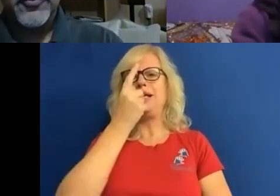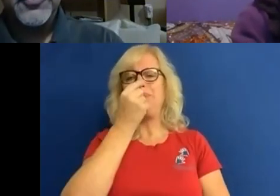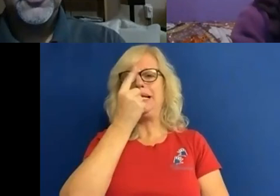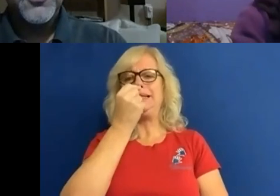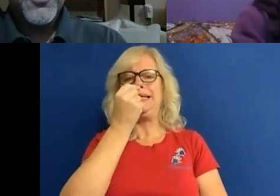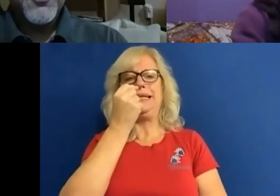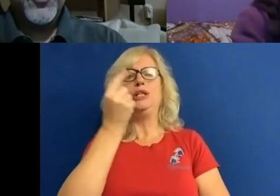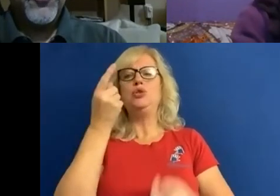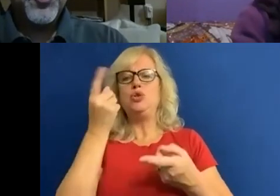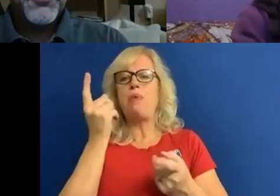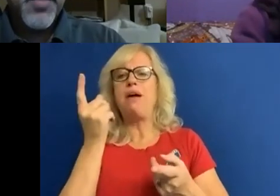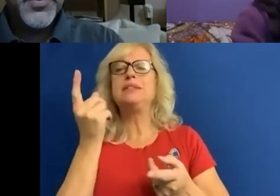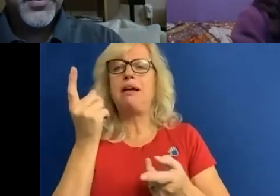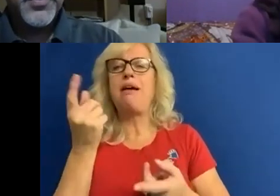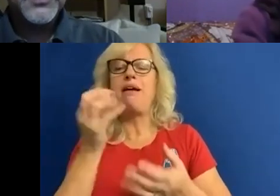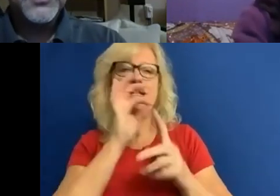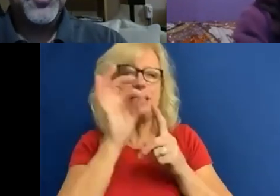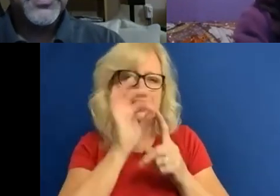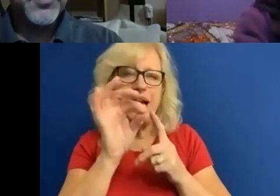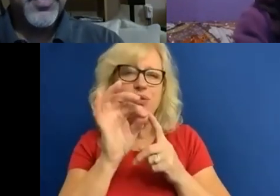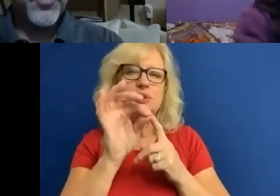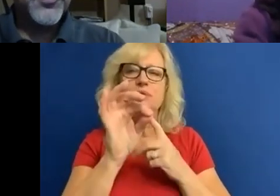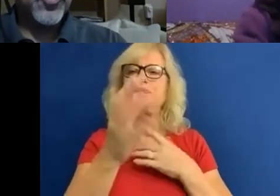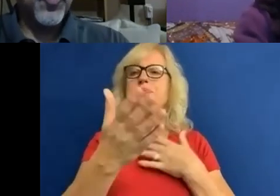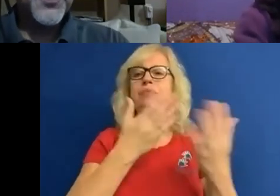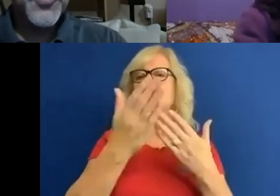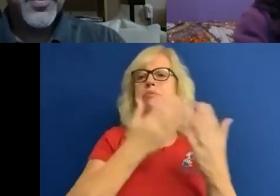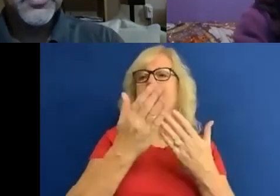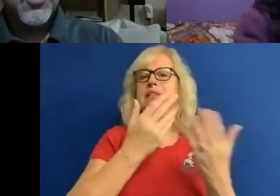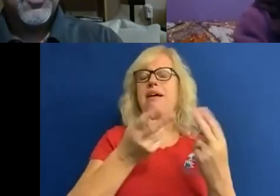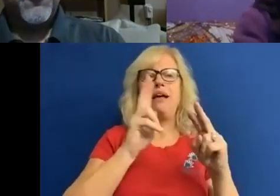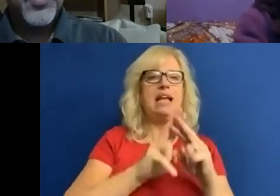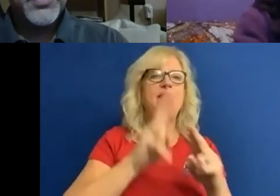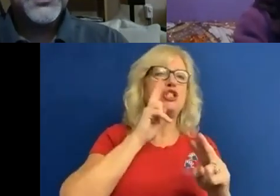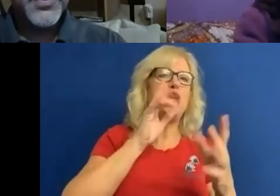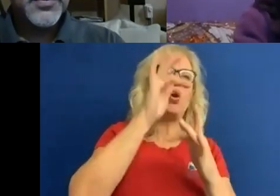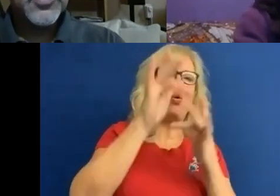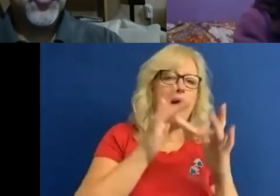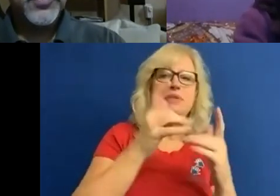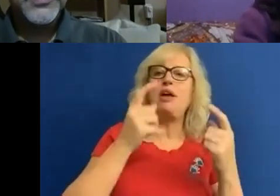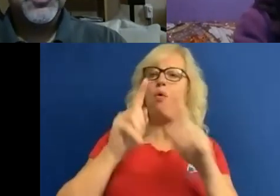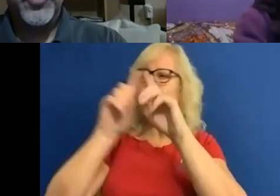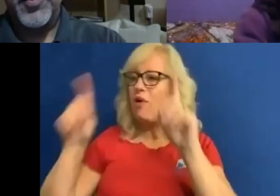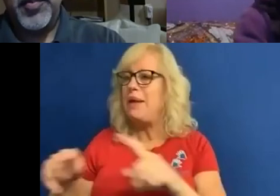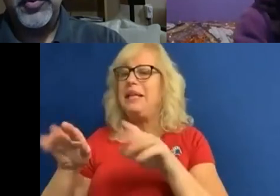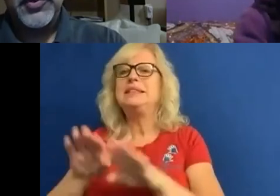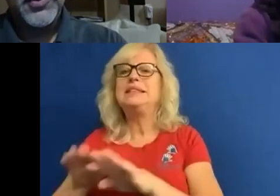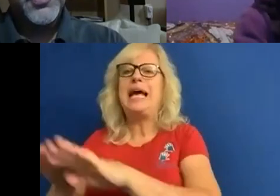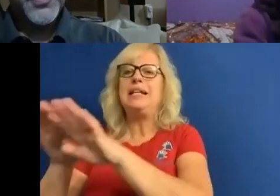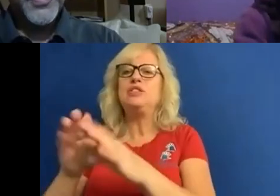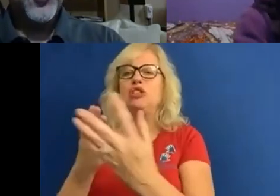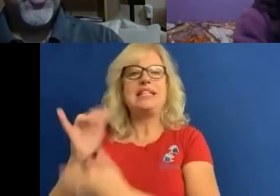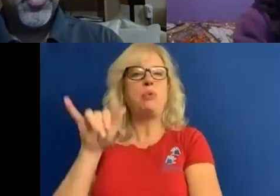details. Whether it be remedying accessibility barriers on a website or framing standards for accessible airports.